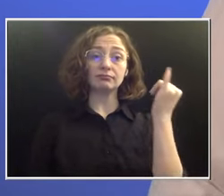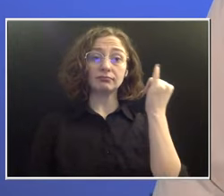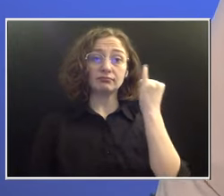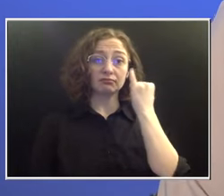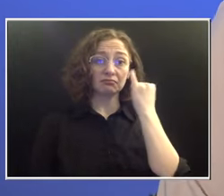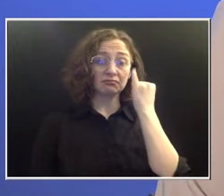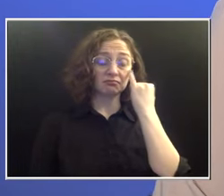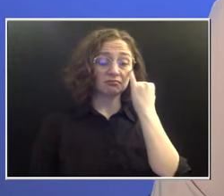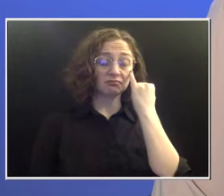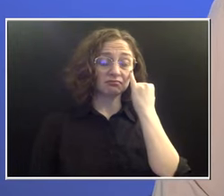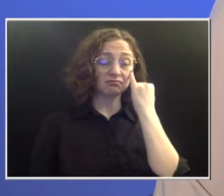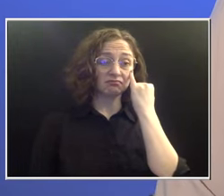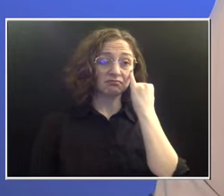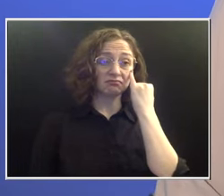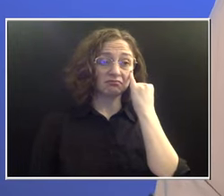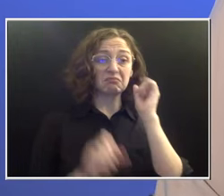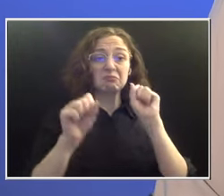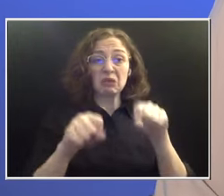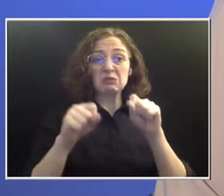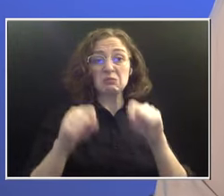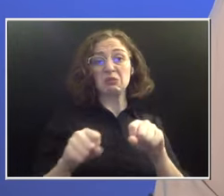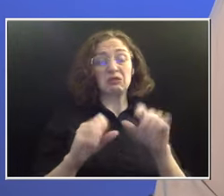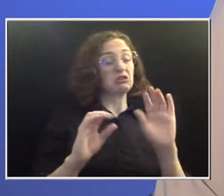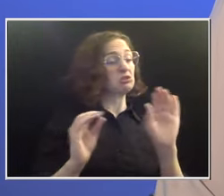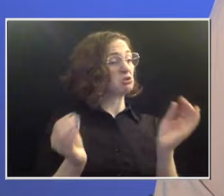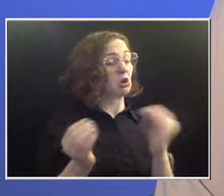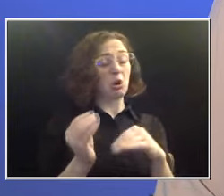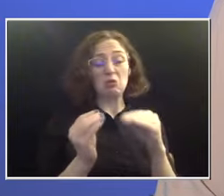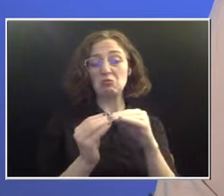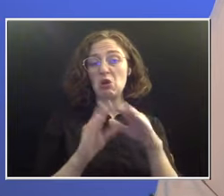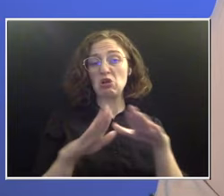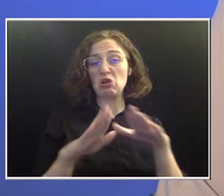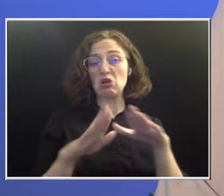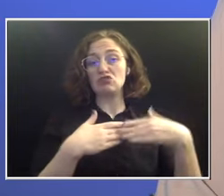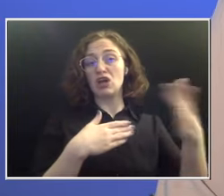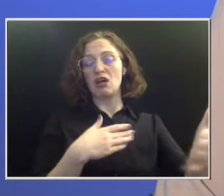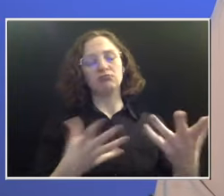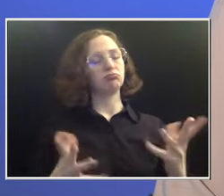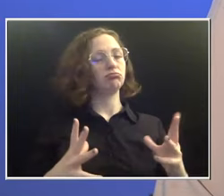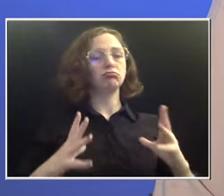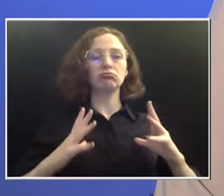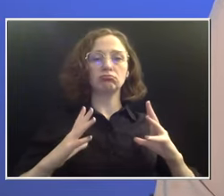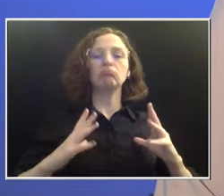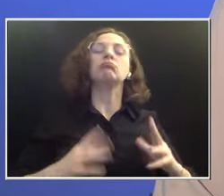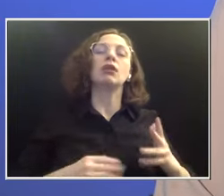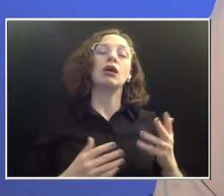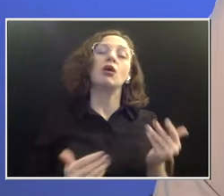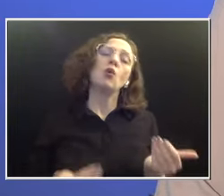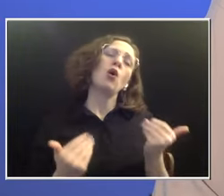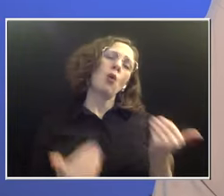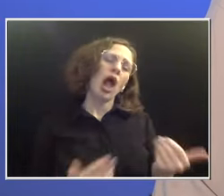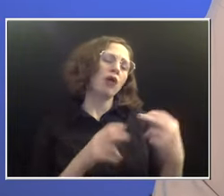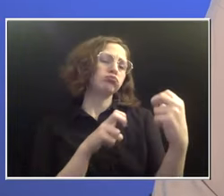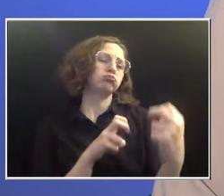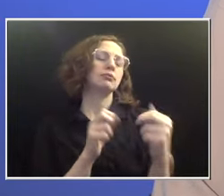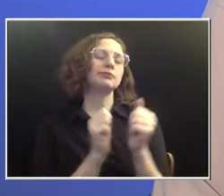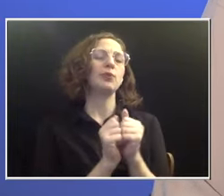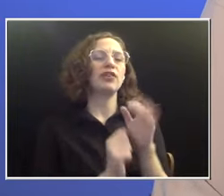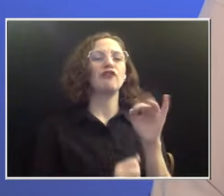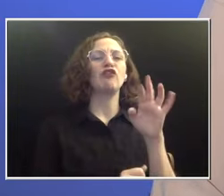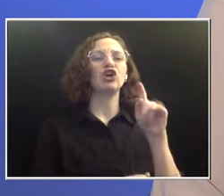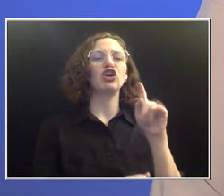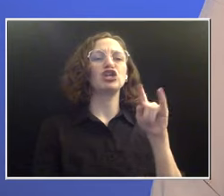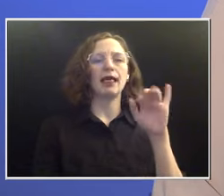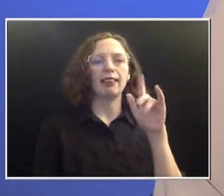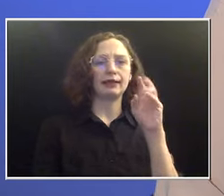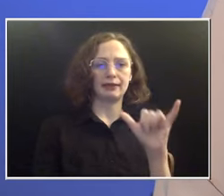that I wasn't going to be able to have any more children, we were okay with it. We did still go ahead and meet with fertility doctors and talk about, you